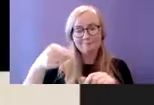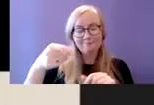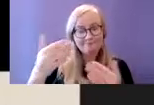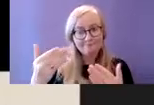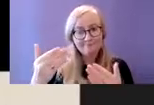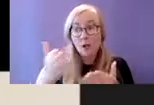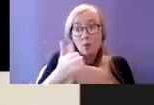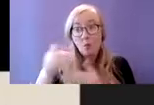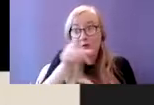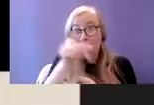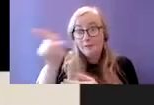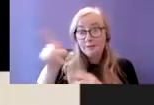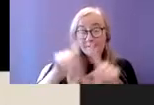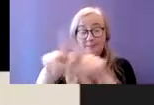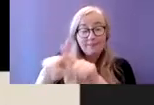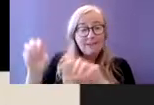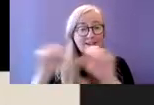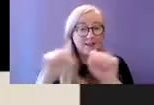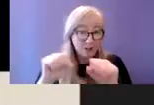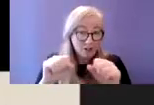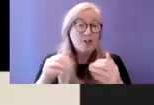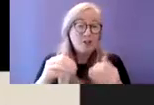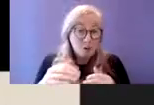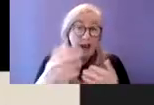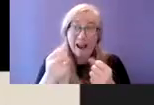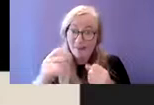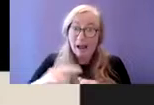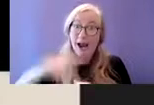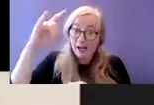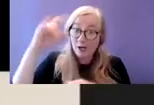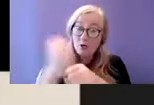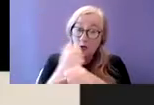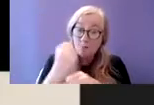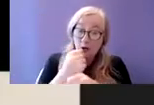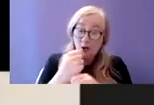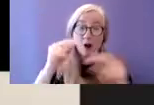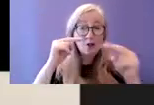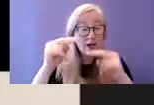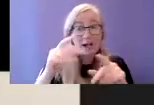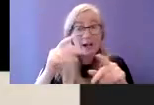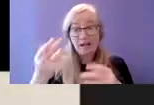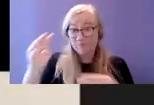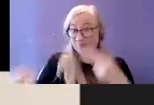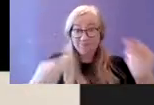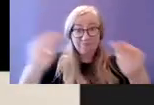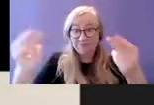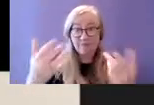people who are rough sleepers in hostels or sofa surfers